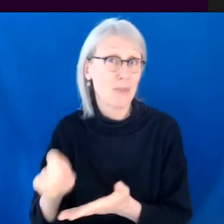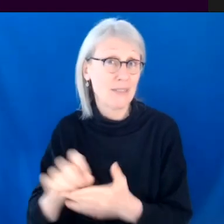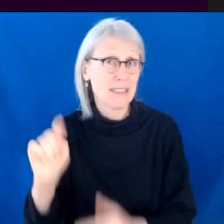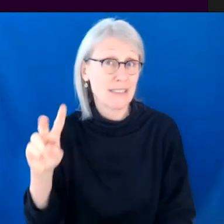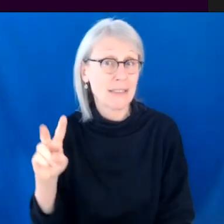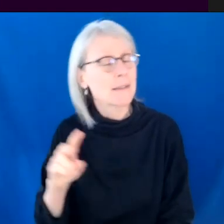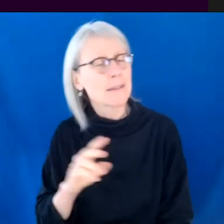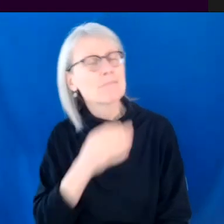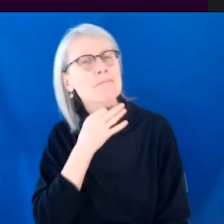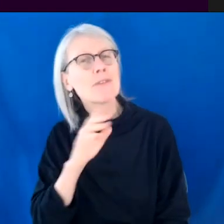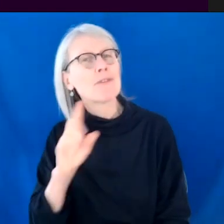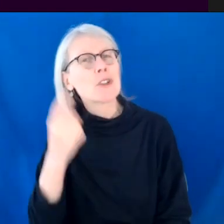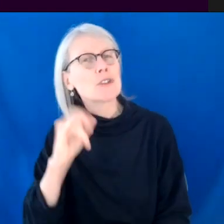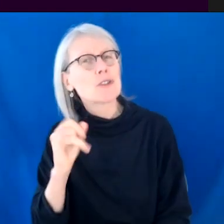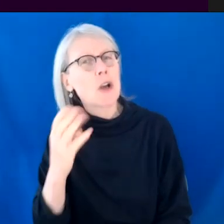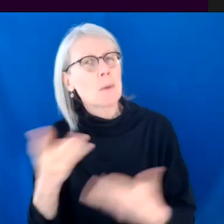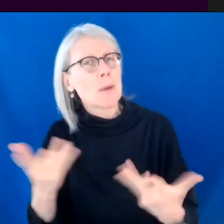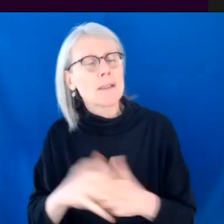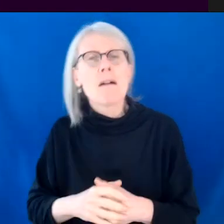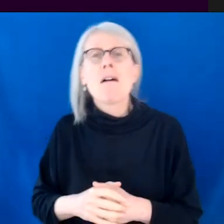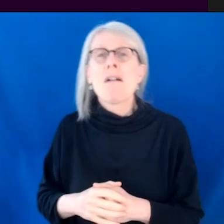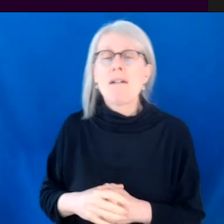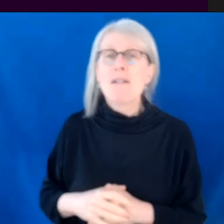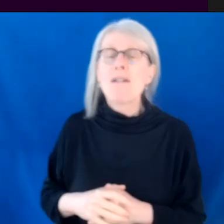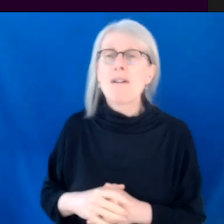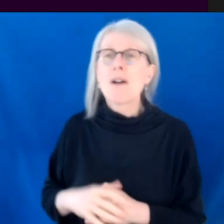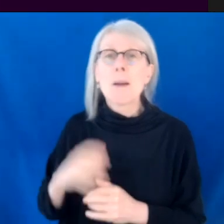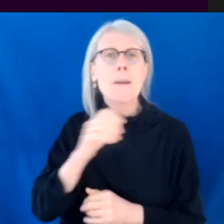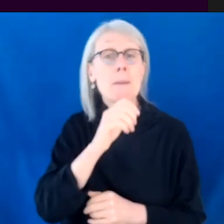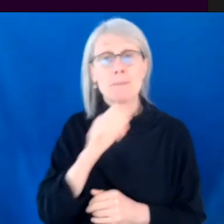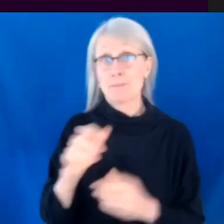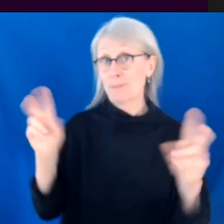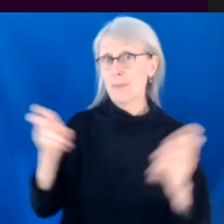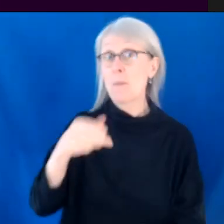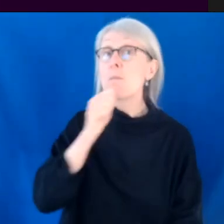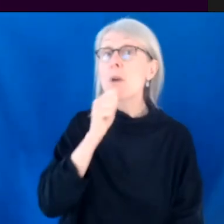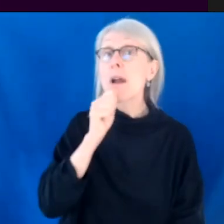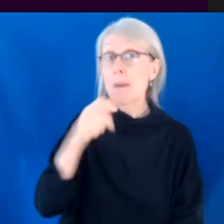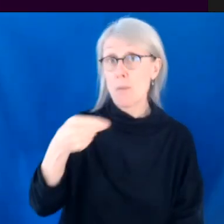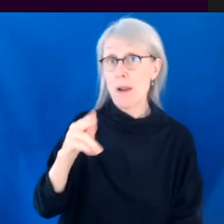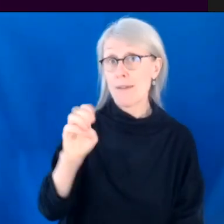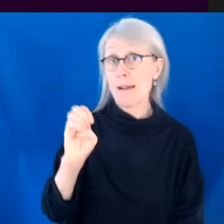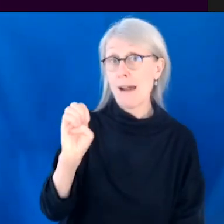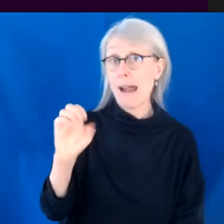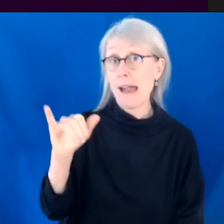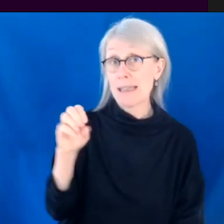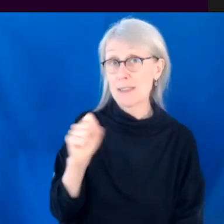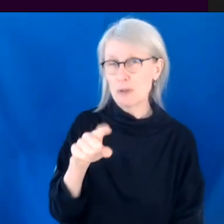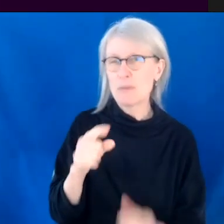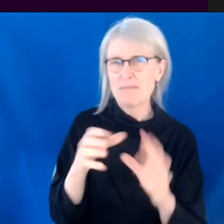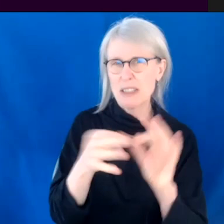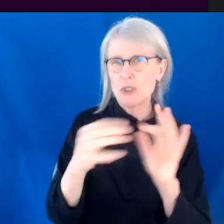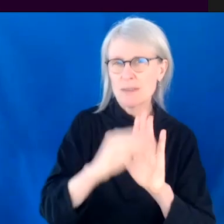I ask what that first big job was? Yes, it was on, uh, private eyes to think was the first credit you mentioned. And so I was